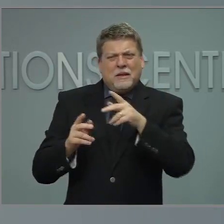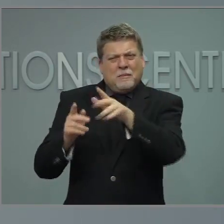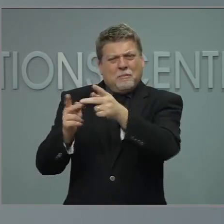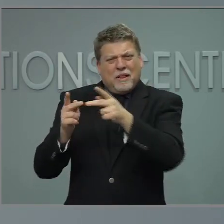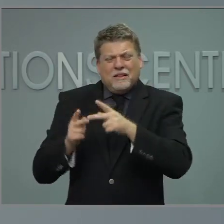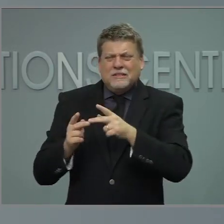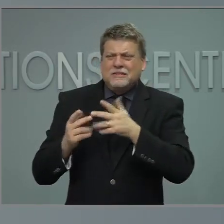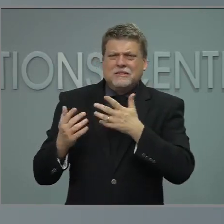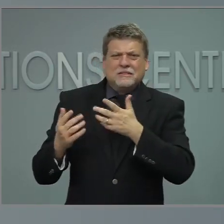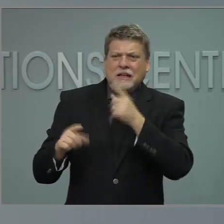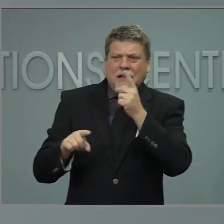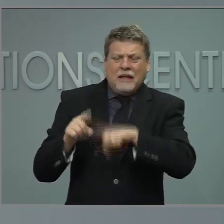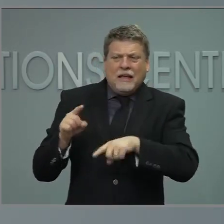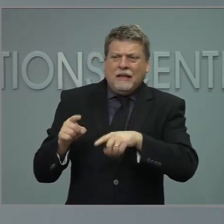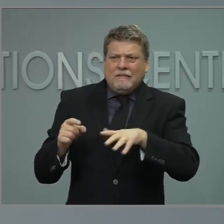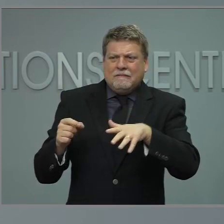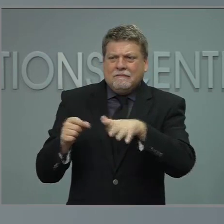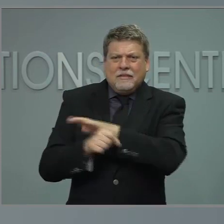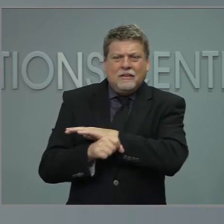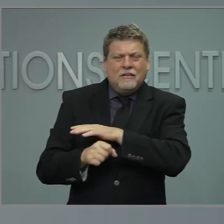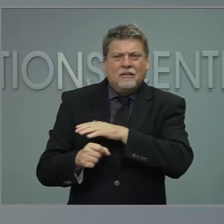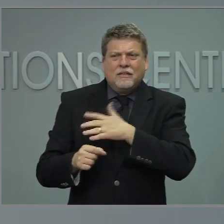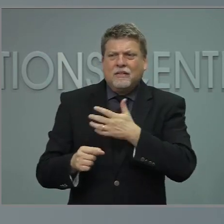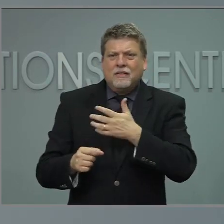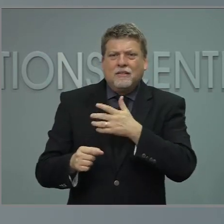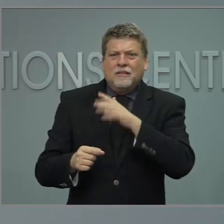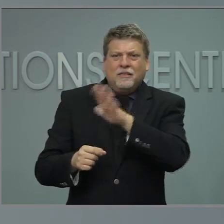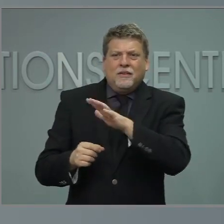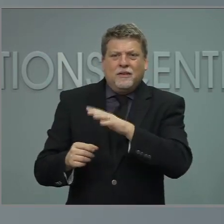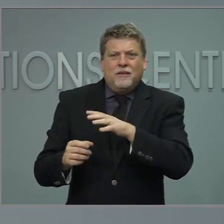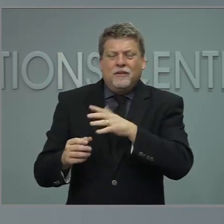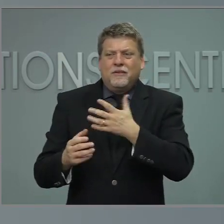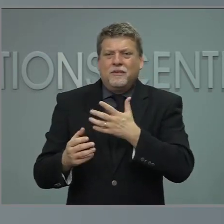starting to worry about there being more vaccines than demand?